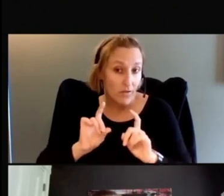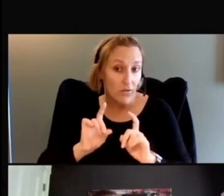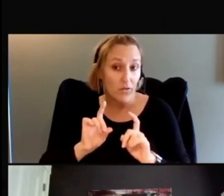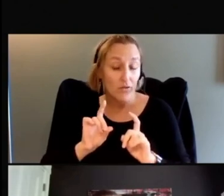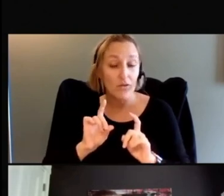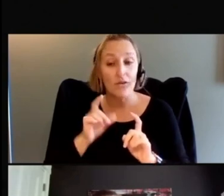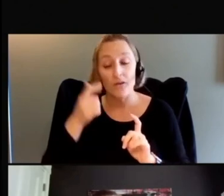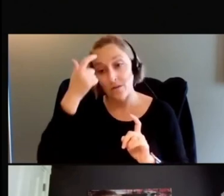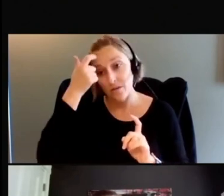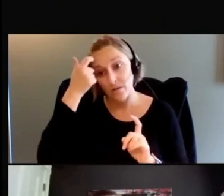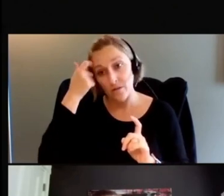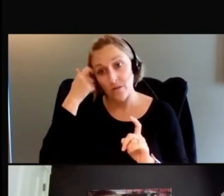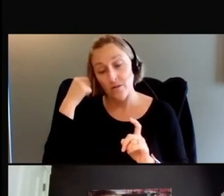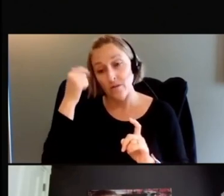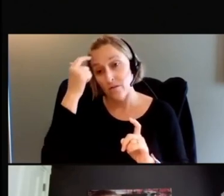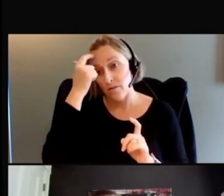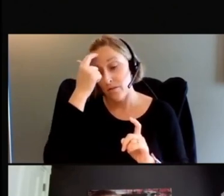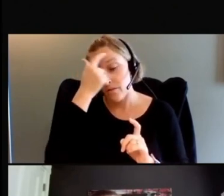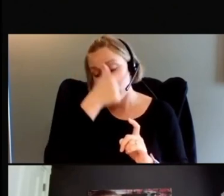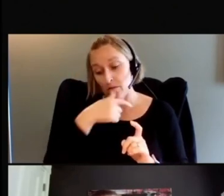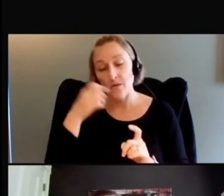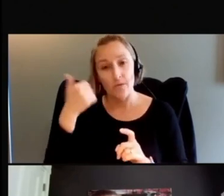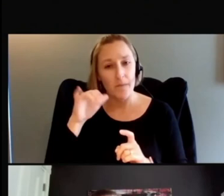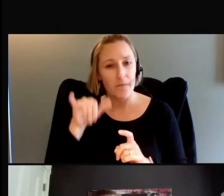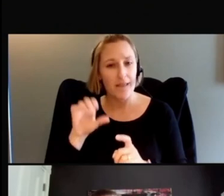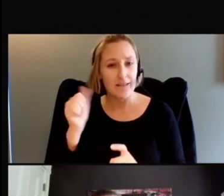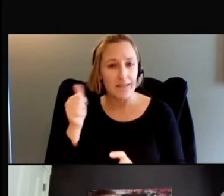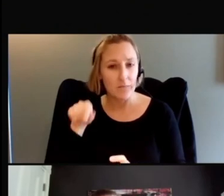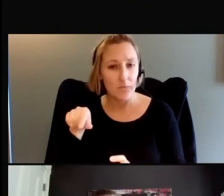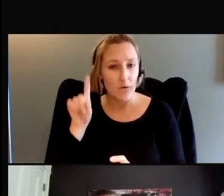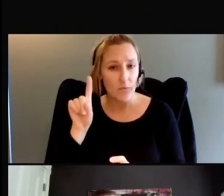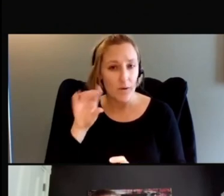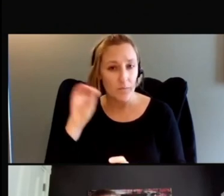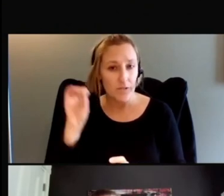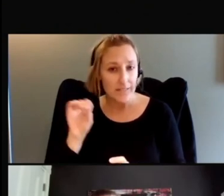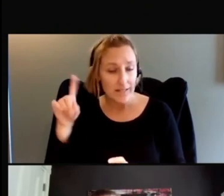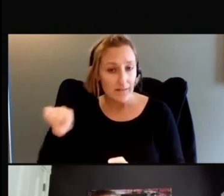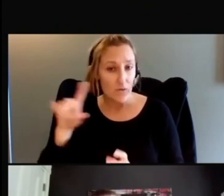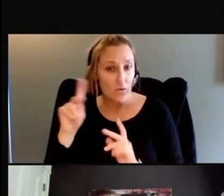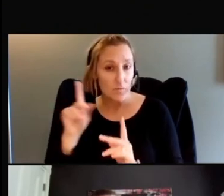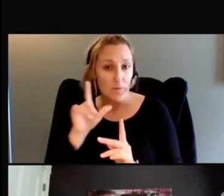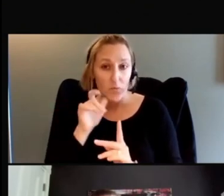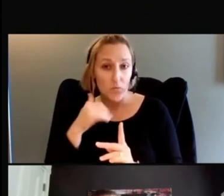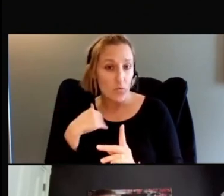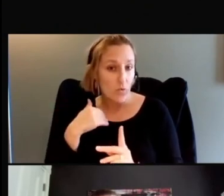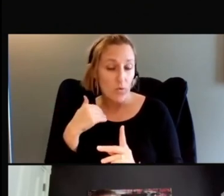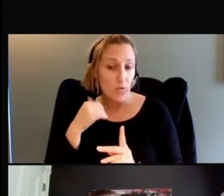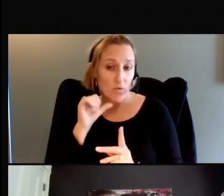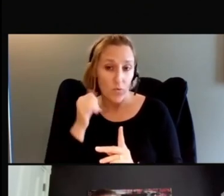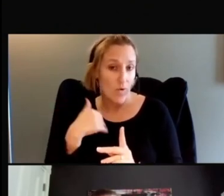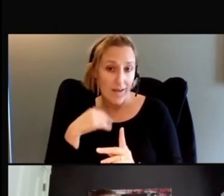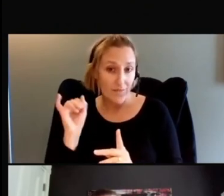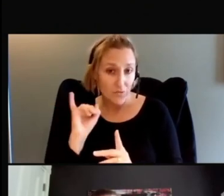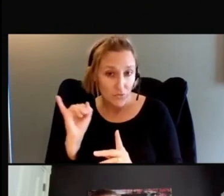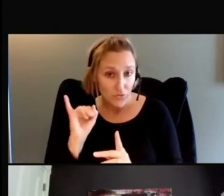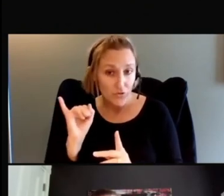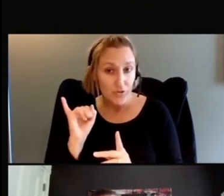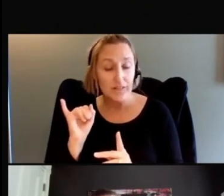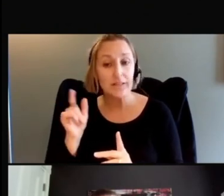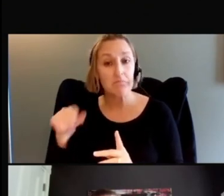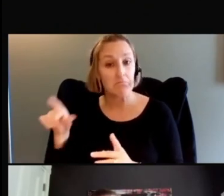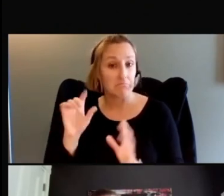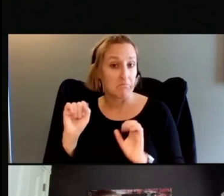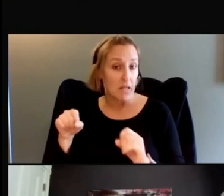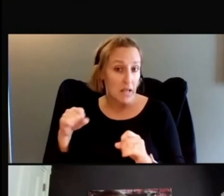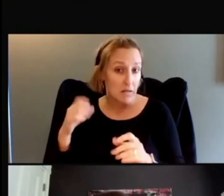going back to that 10.1% of the uninsured Americans. Um, you have direct care. Uh,